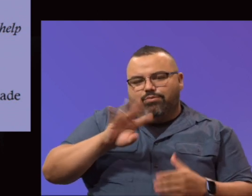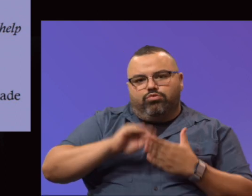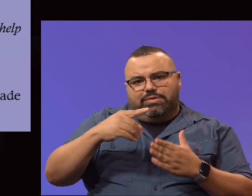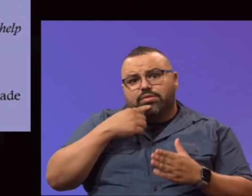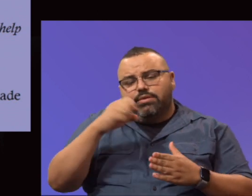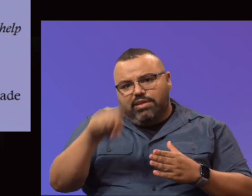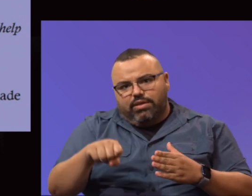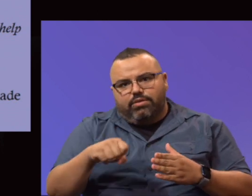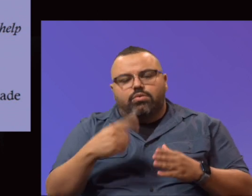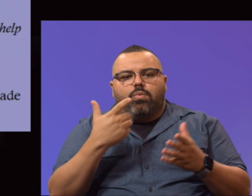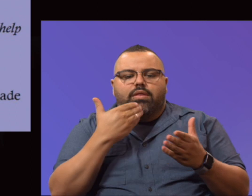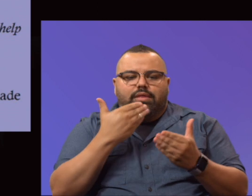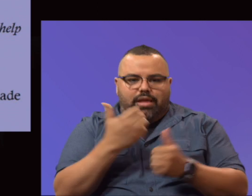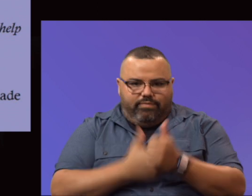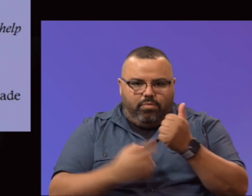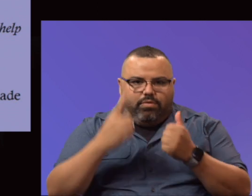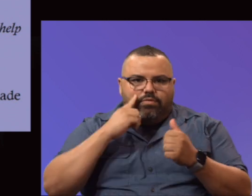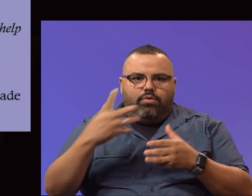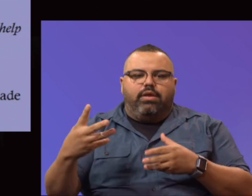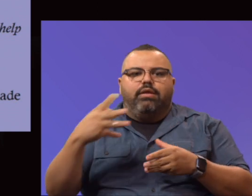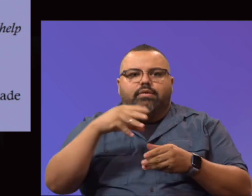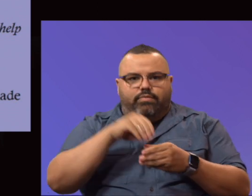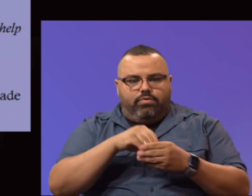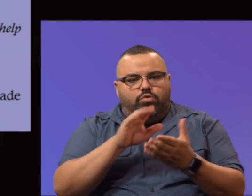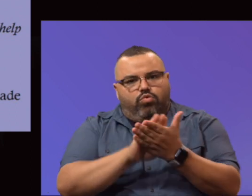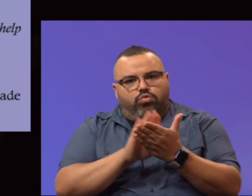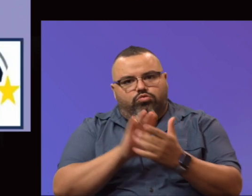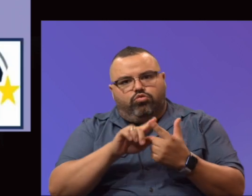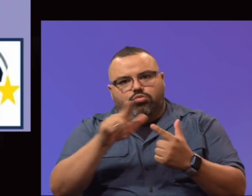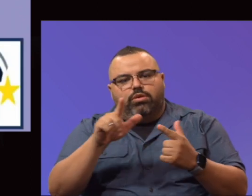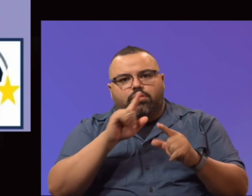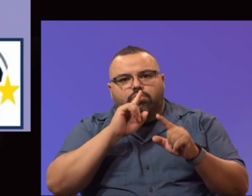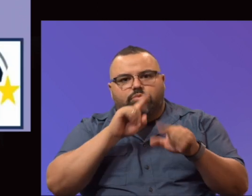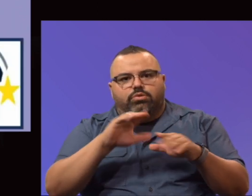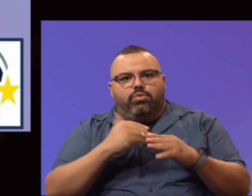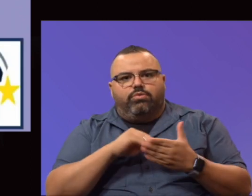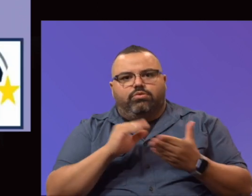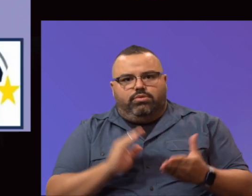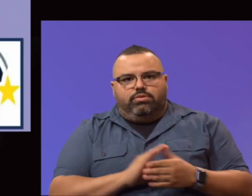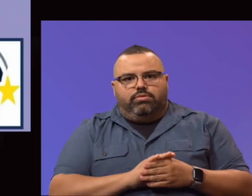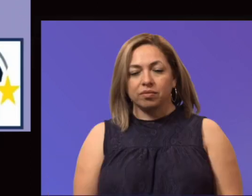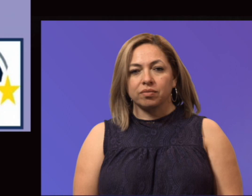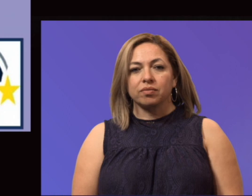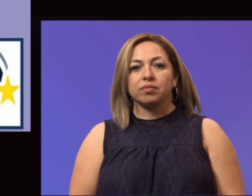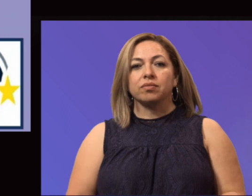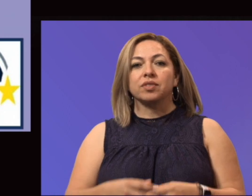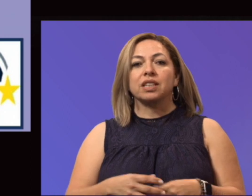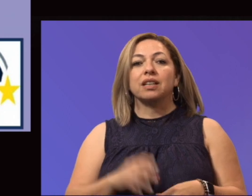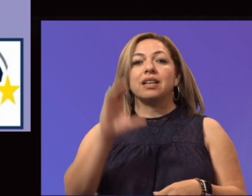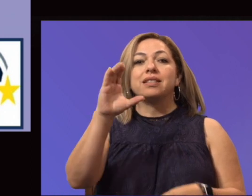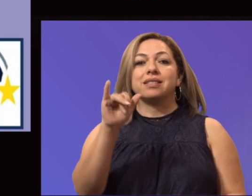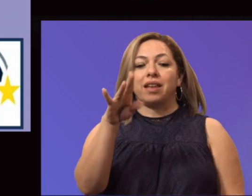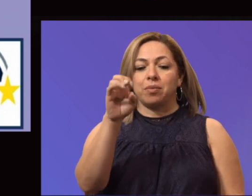said yes. So I want to thank everyone for their involvement. Kudos to you for being responsive to our students. Cybersecurity